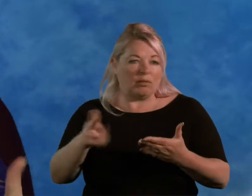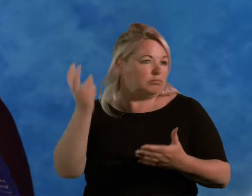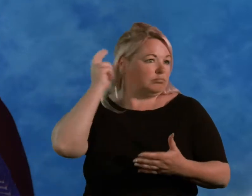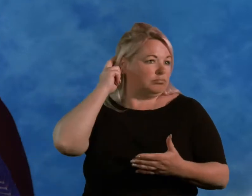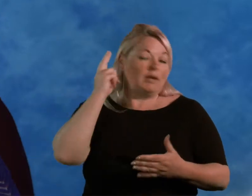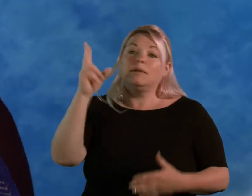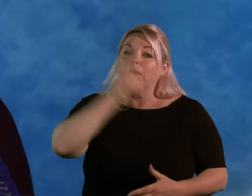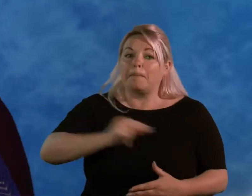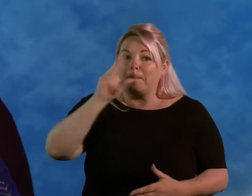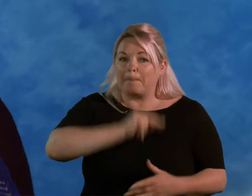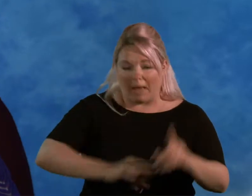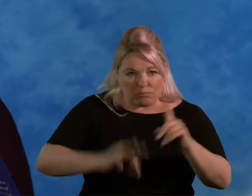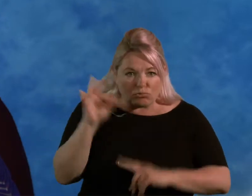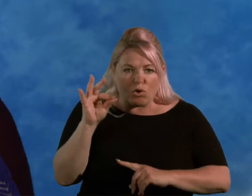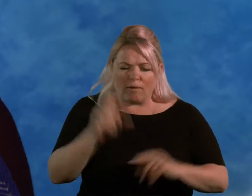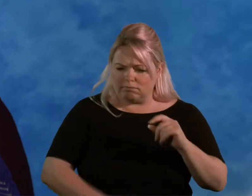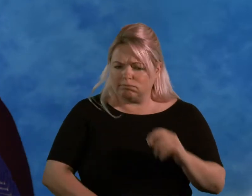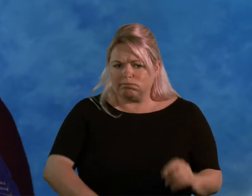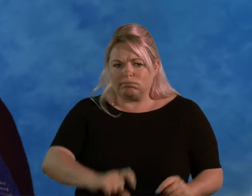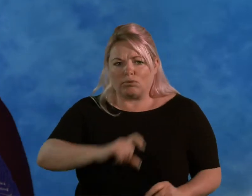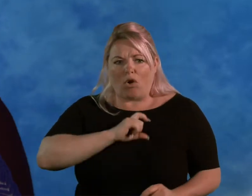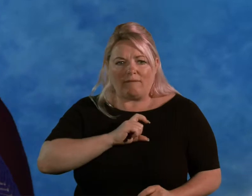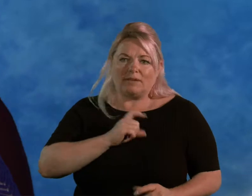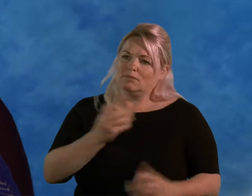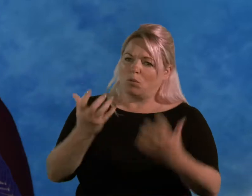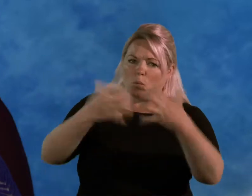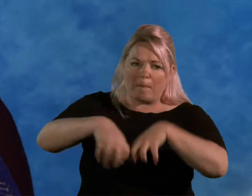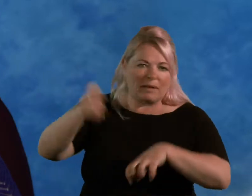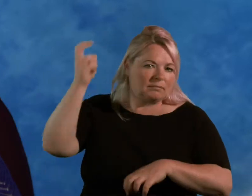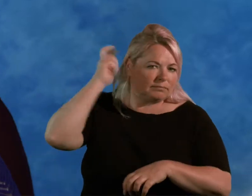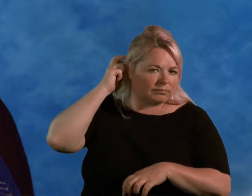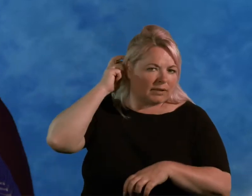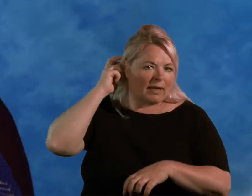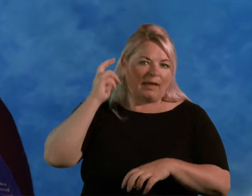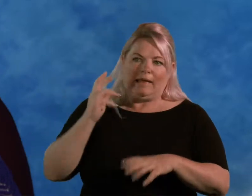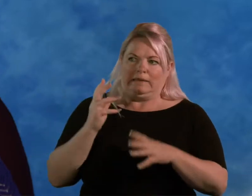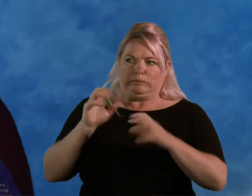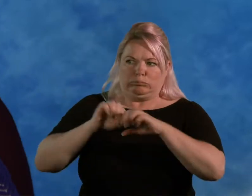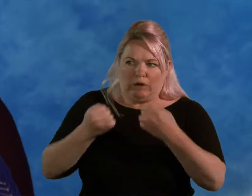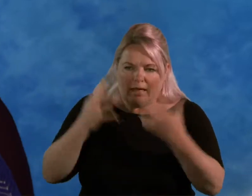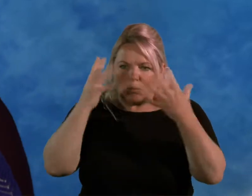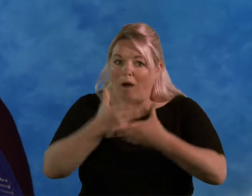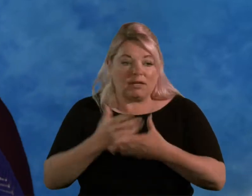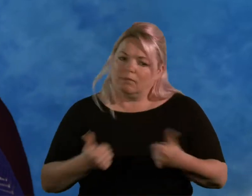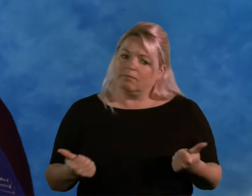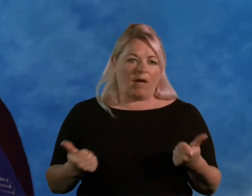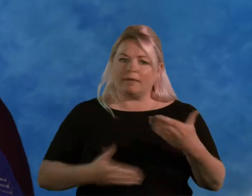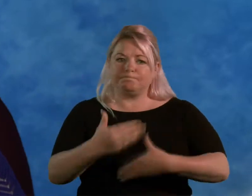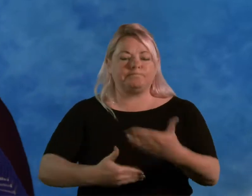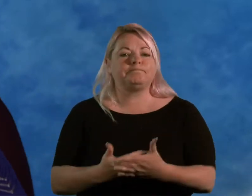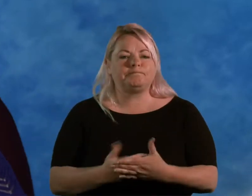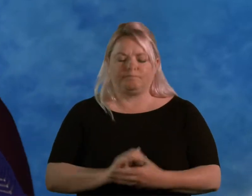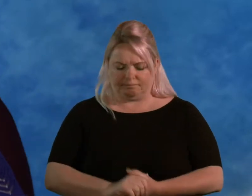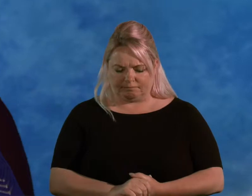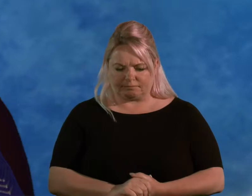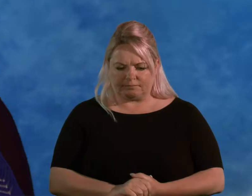My speech was improving. I was more confident about wearing the equipment. I wasn't worried about breaking anything. So what does